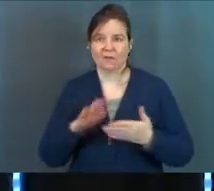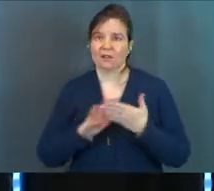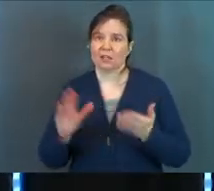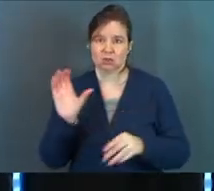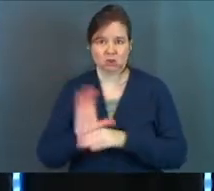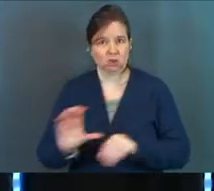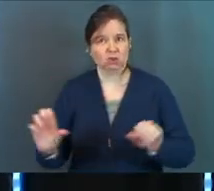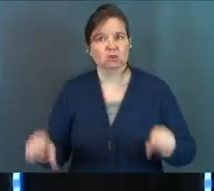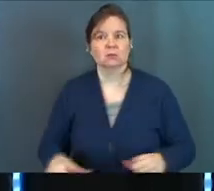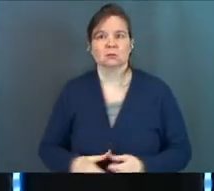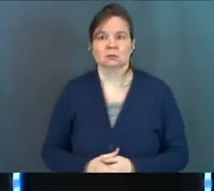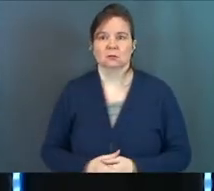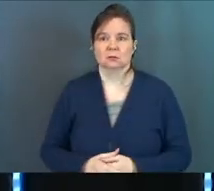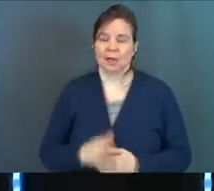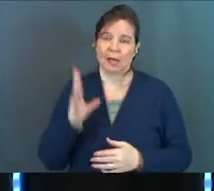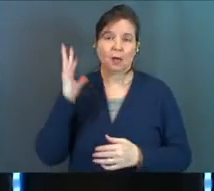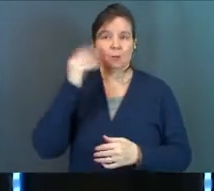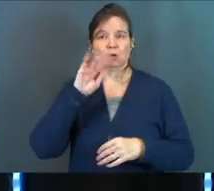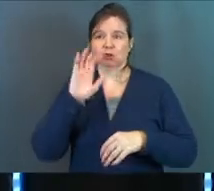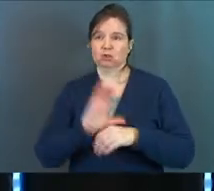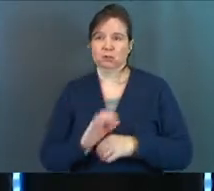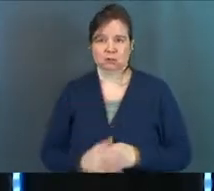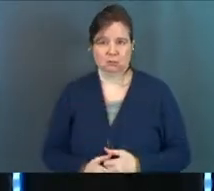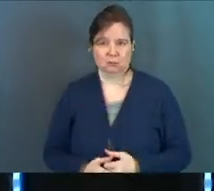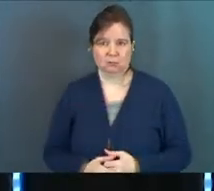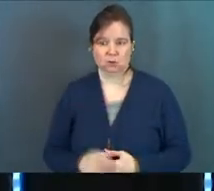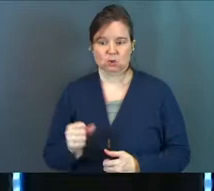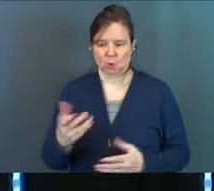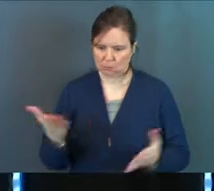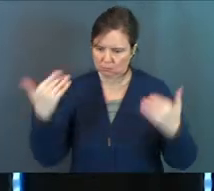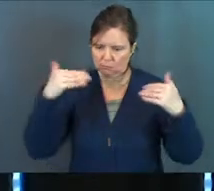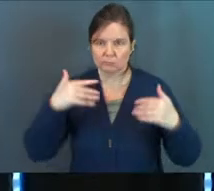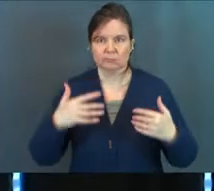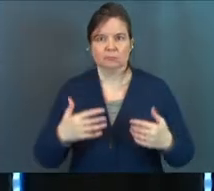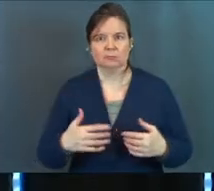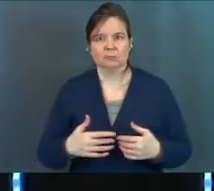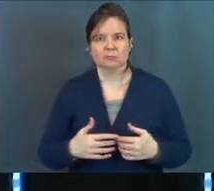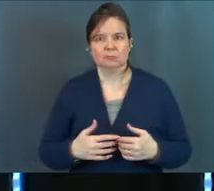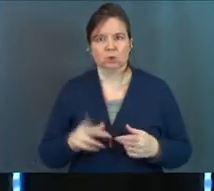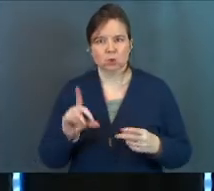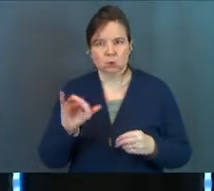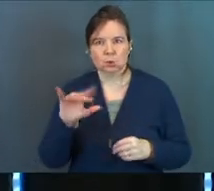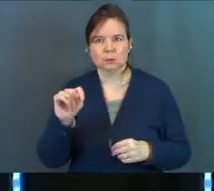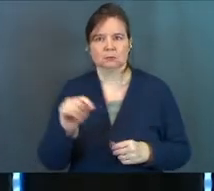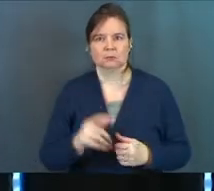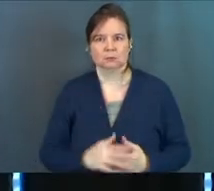a cleaner church and a prettier church. So get with the program.